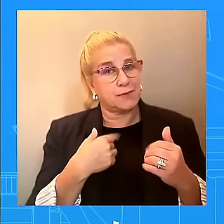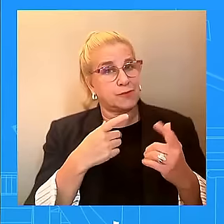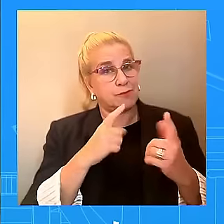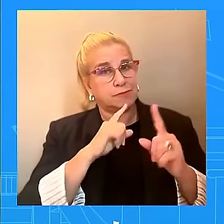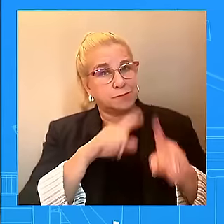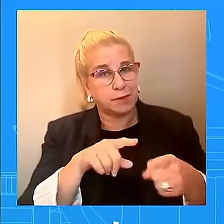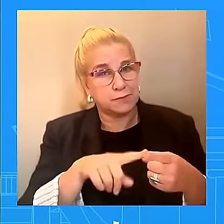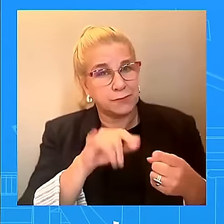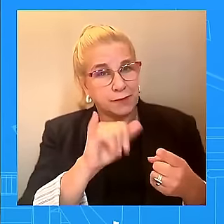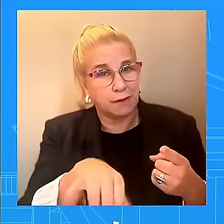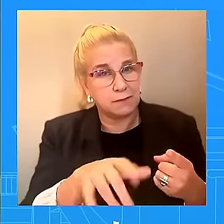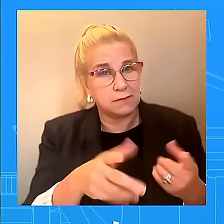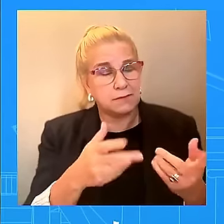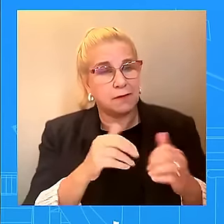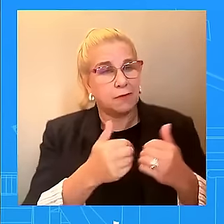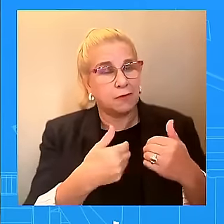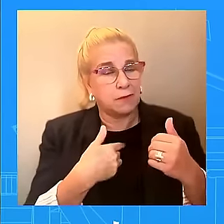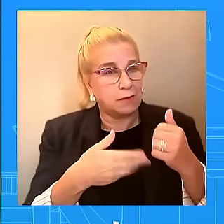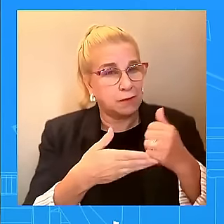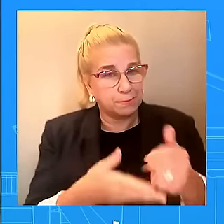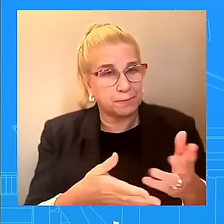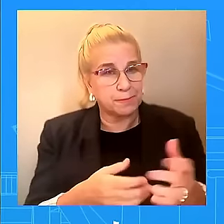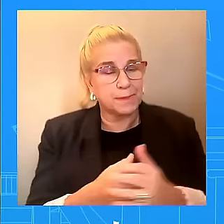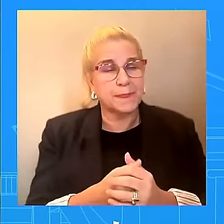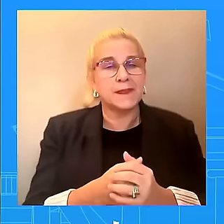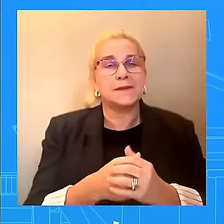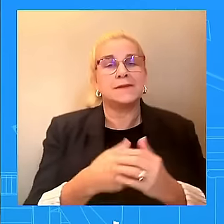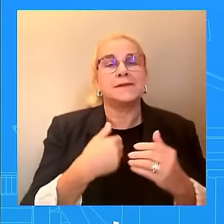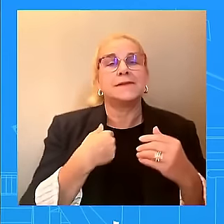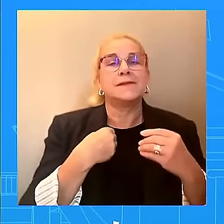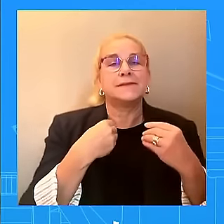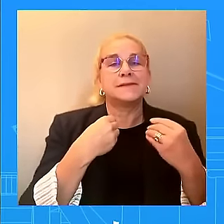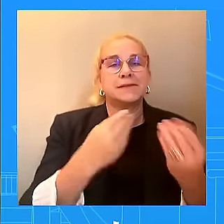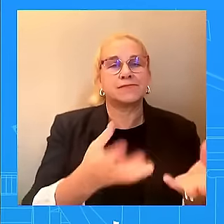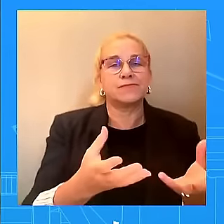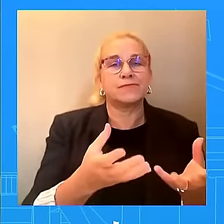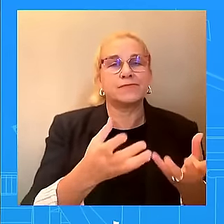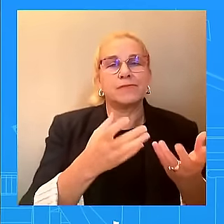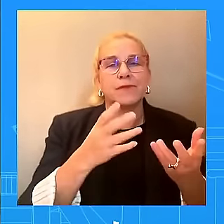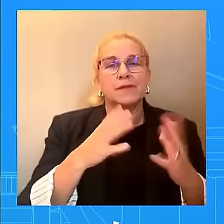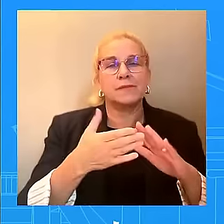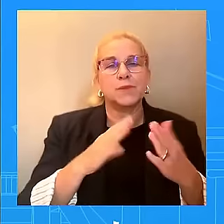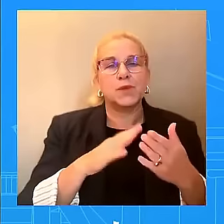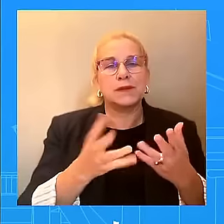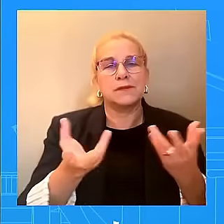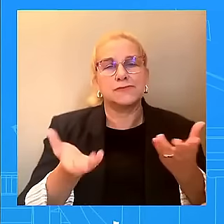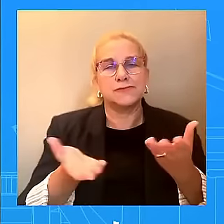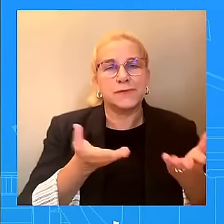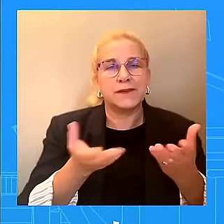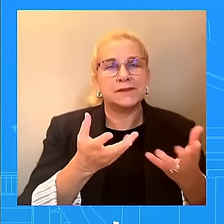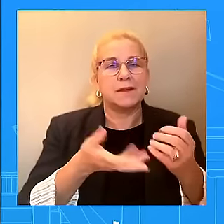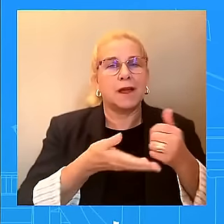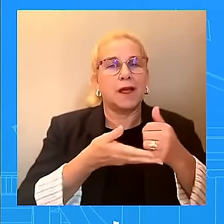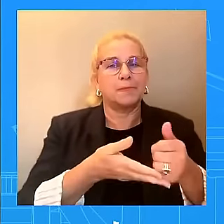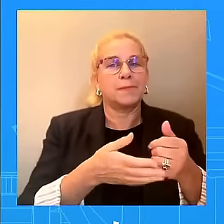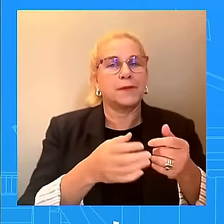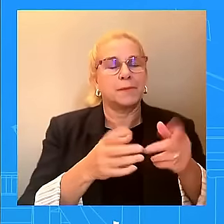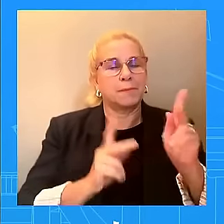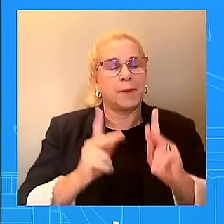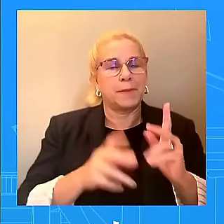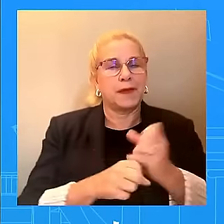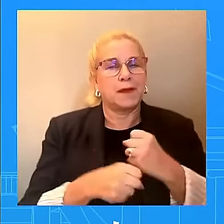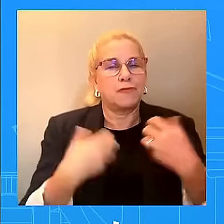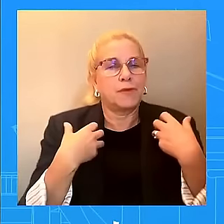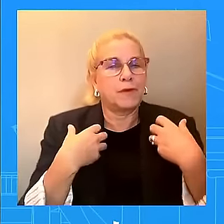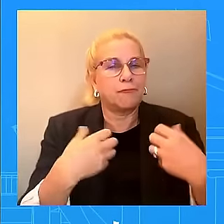communities are getting the response, they're getting the recovery from this disaster. And we want to make sure that their voices can be heard in November.